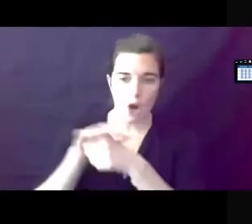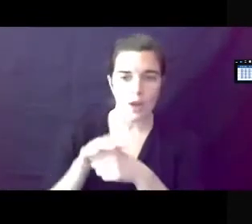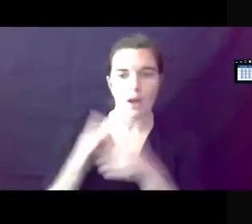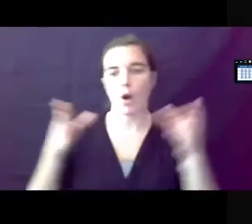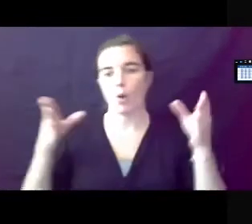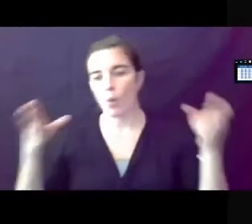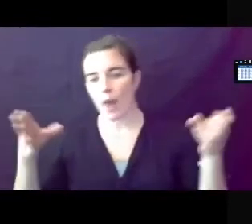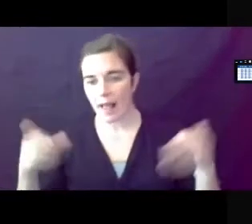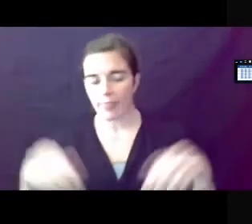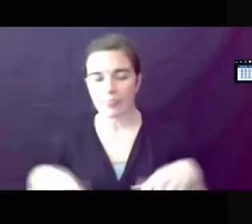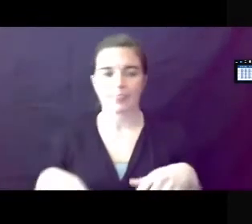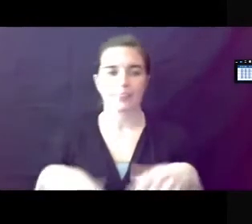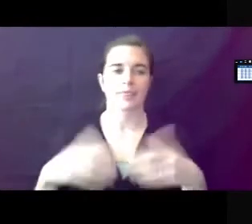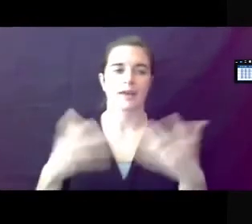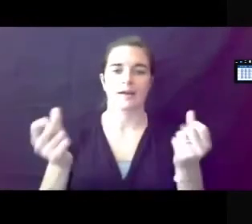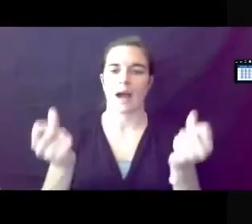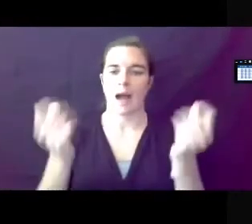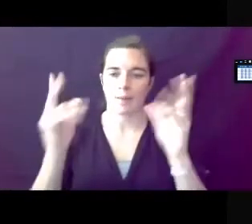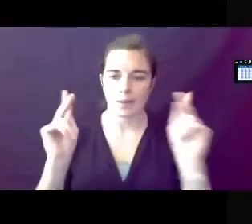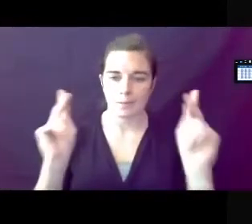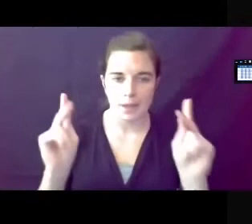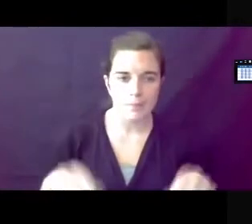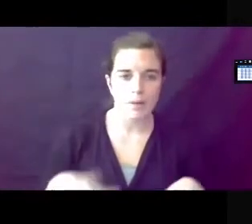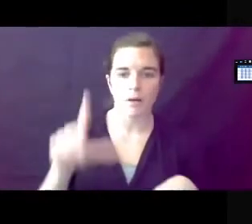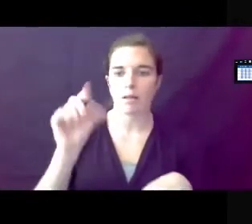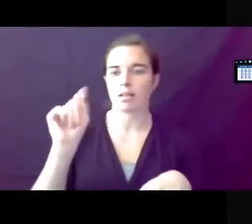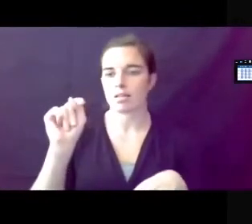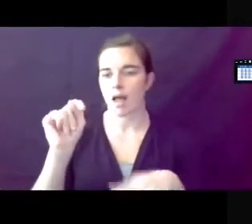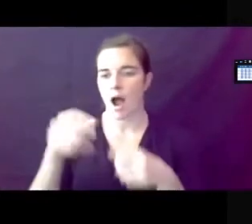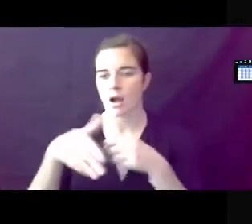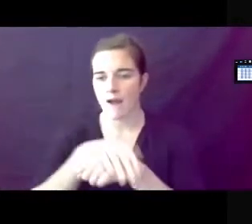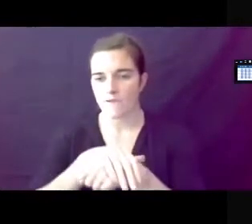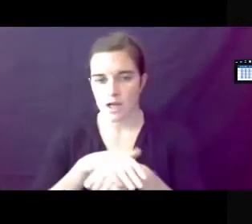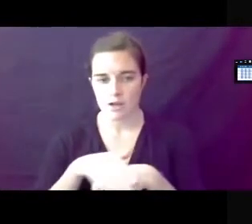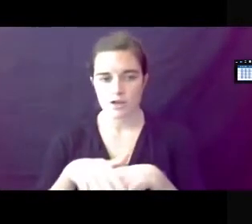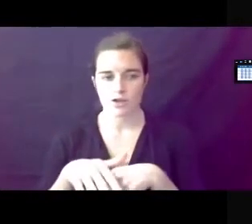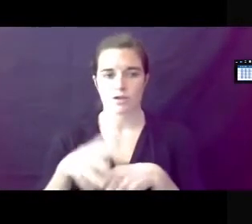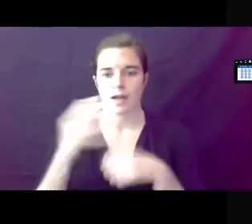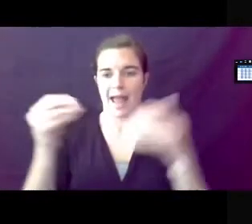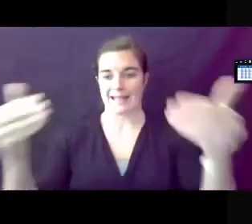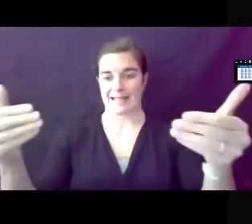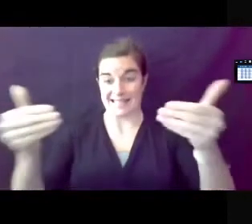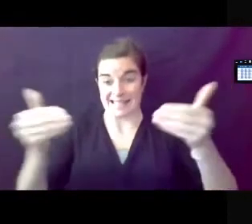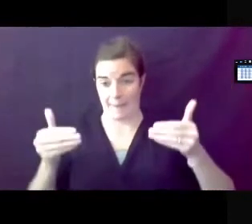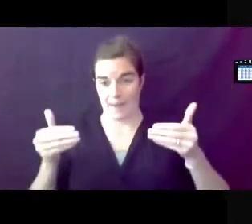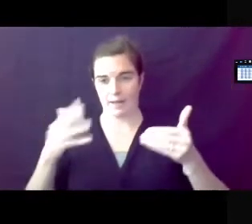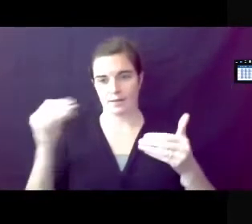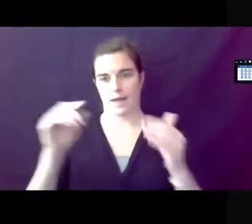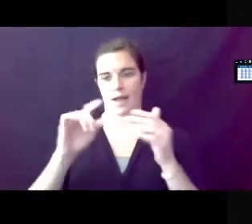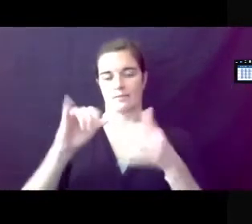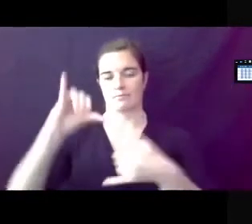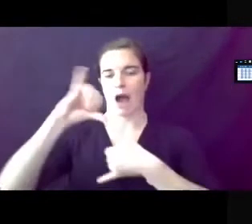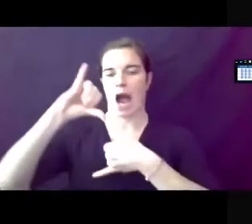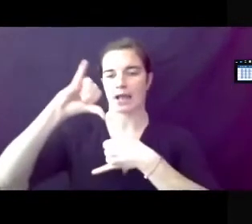density, depth, lot coverage, and our setbacks in height regulations.